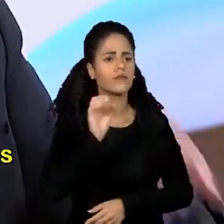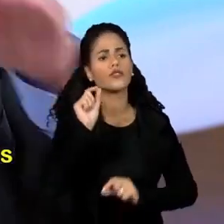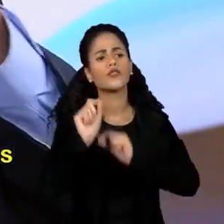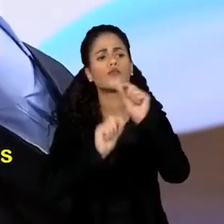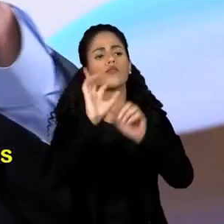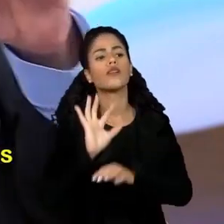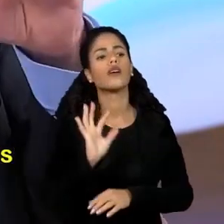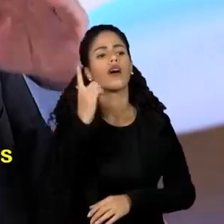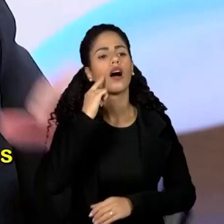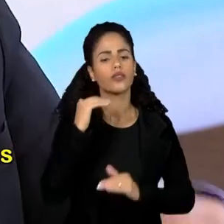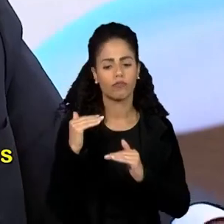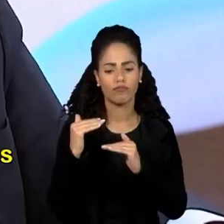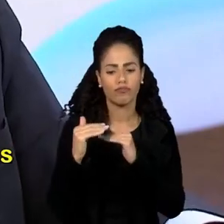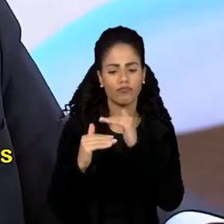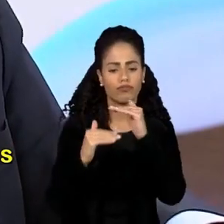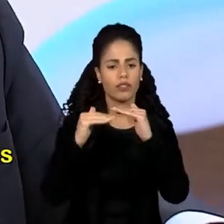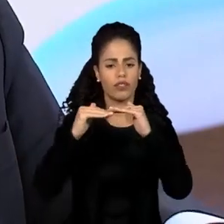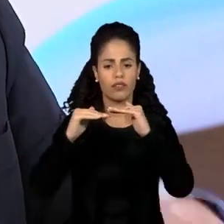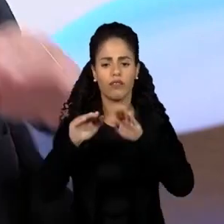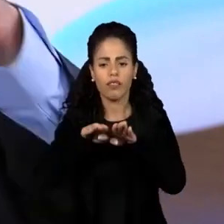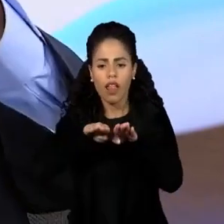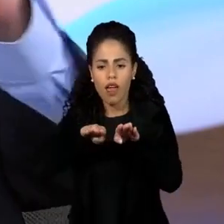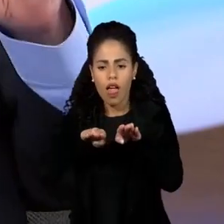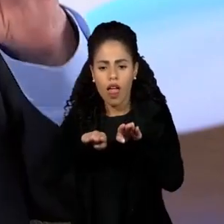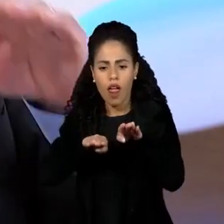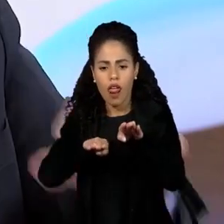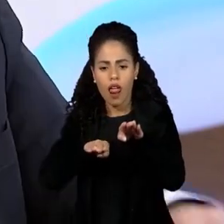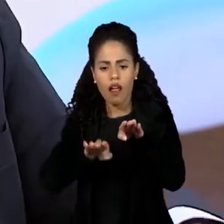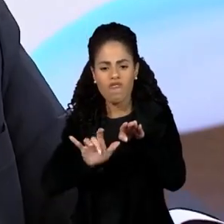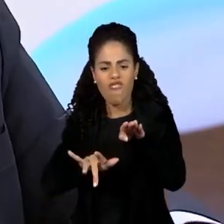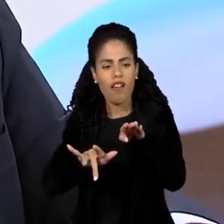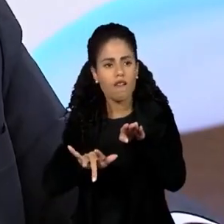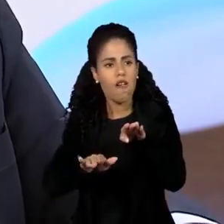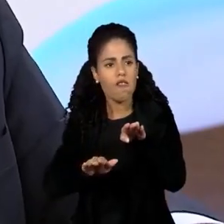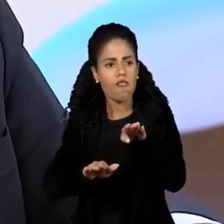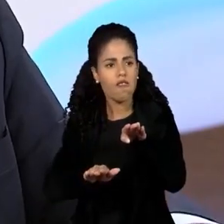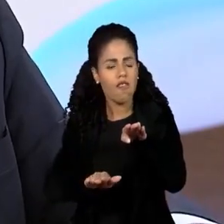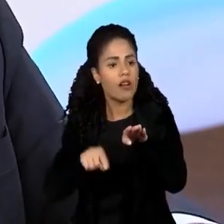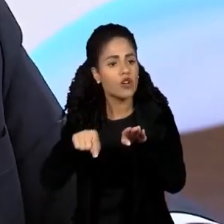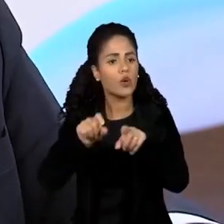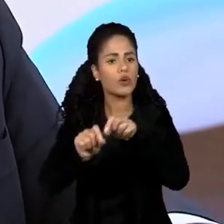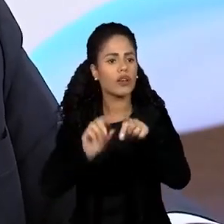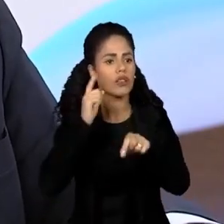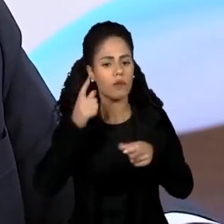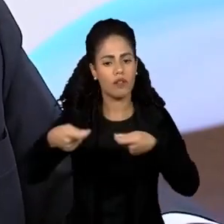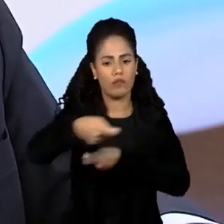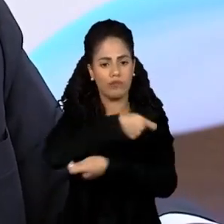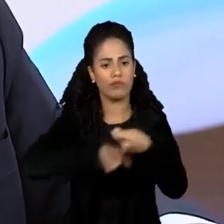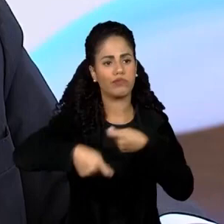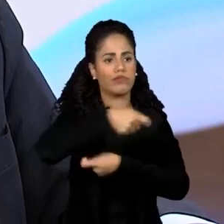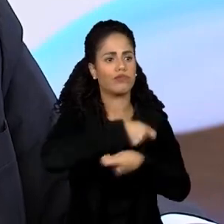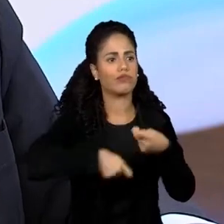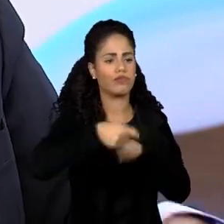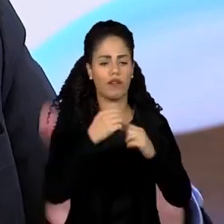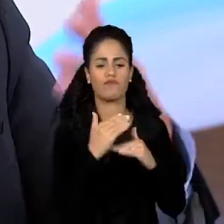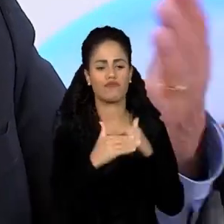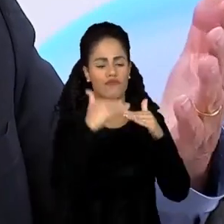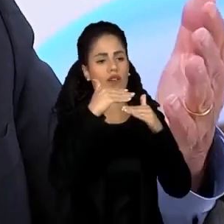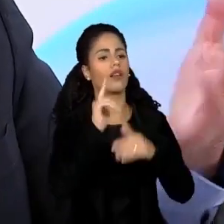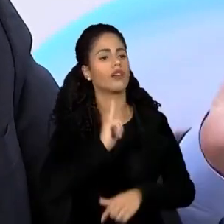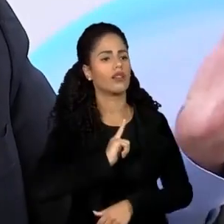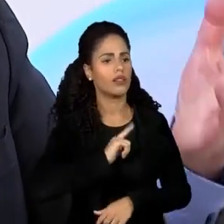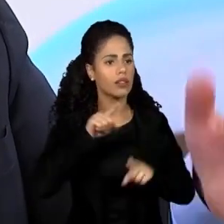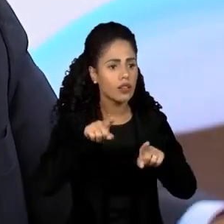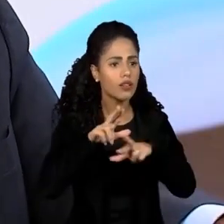those in the bottom and even those in the middle have not shared in the prosperity, has given